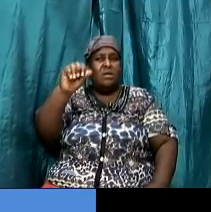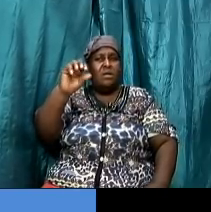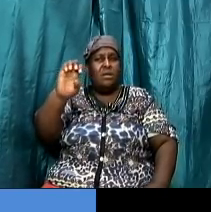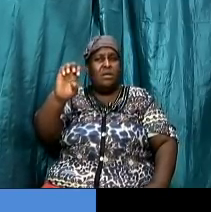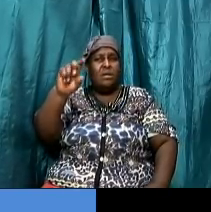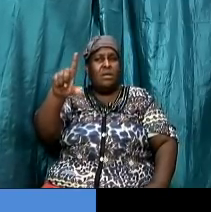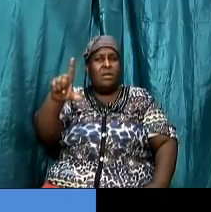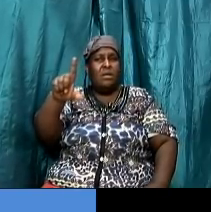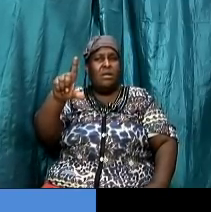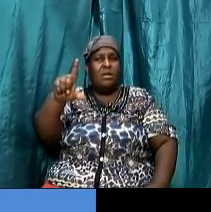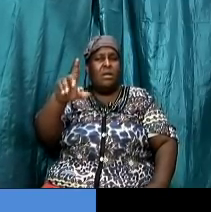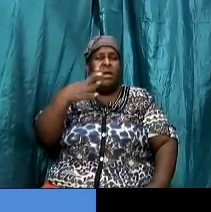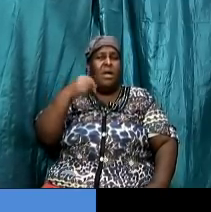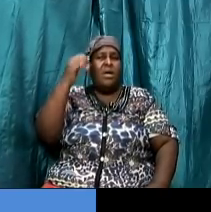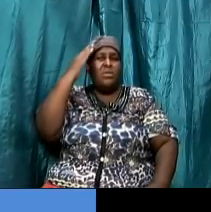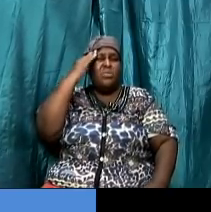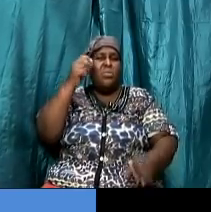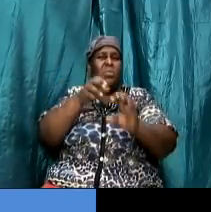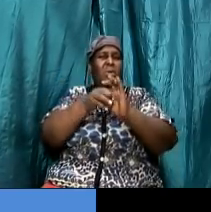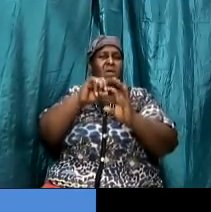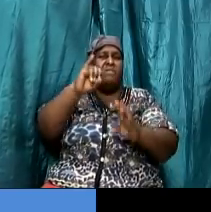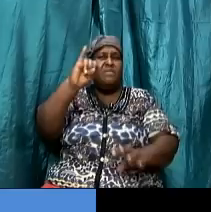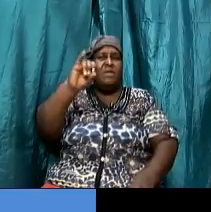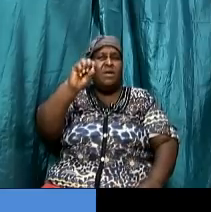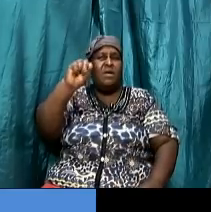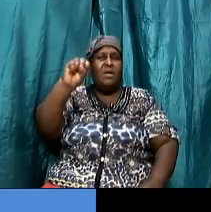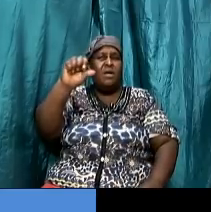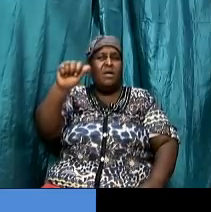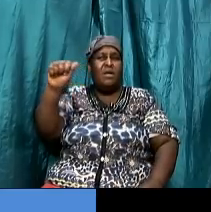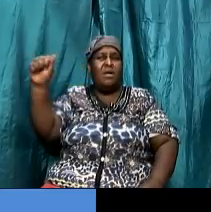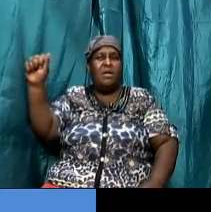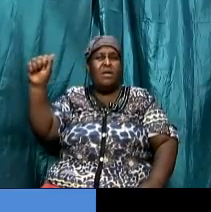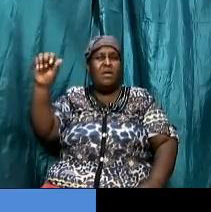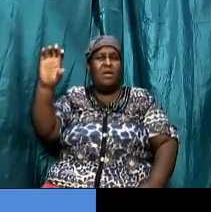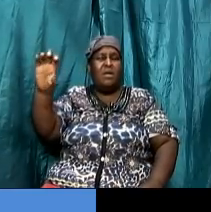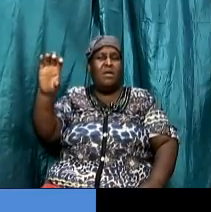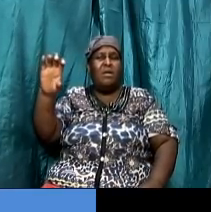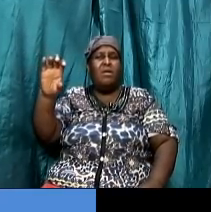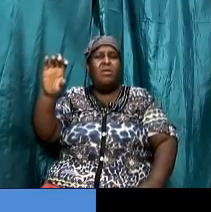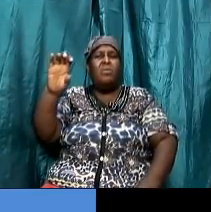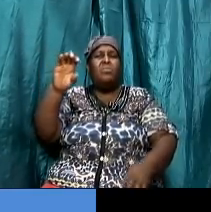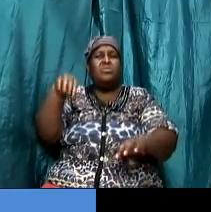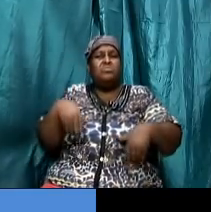ishmael was born out of works